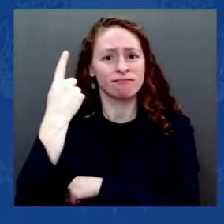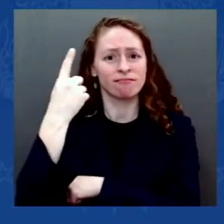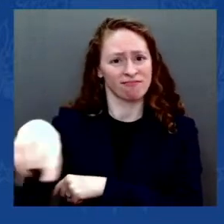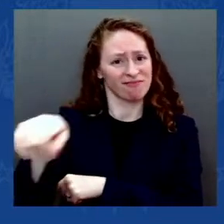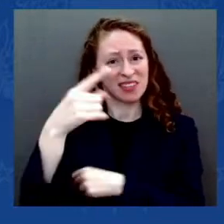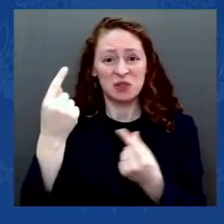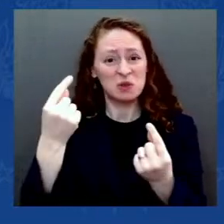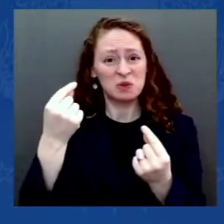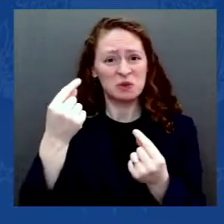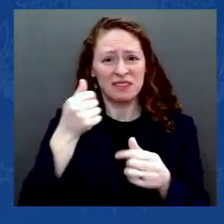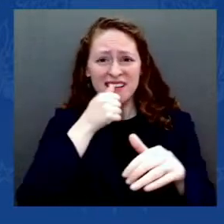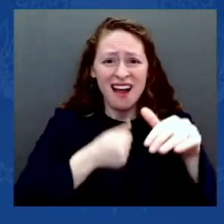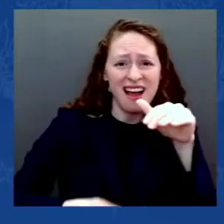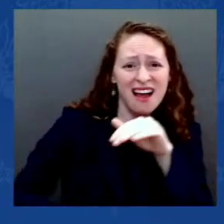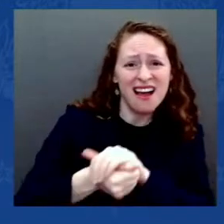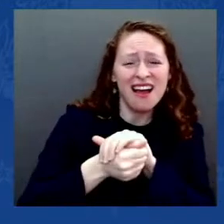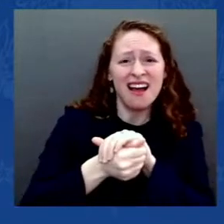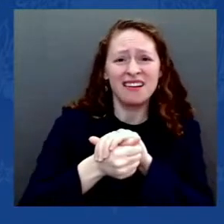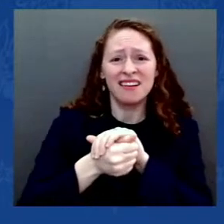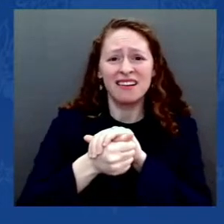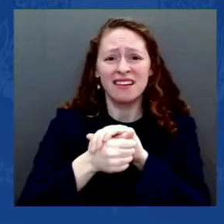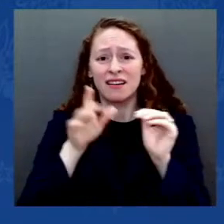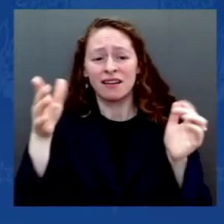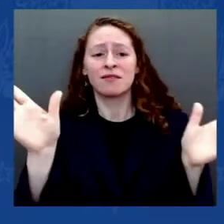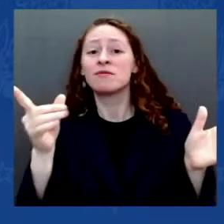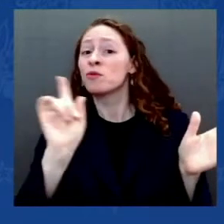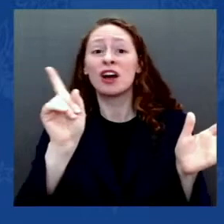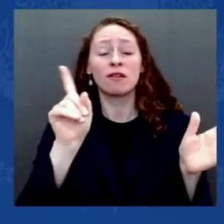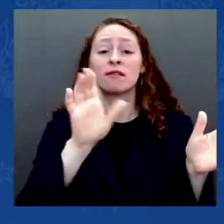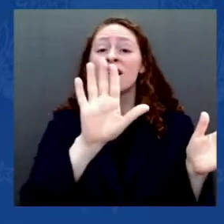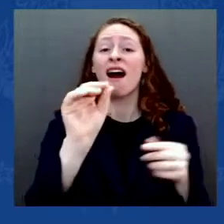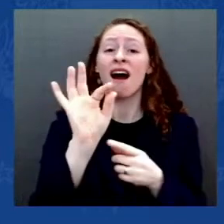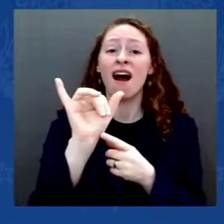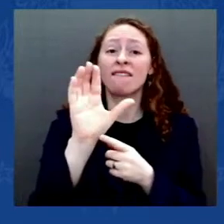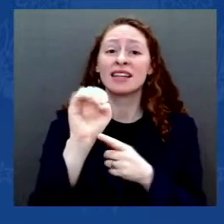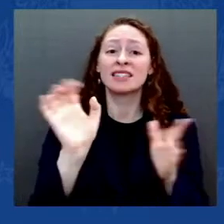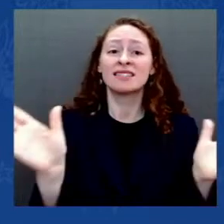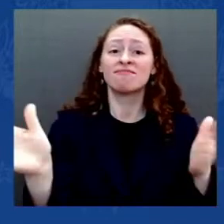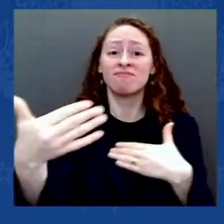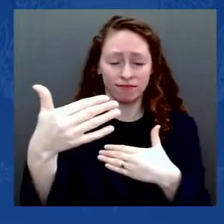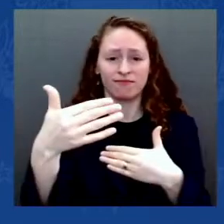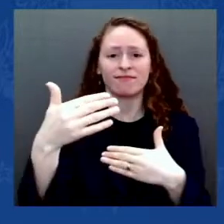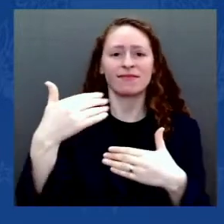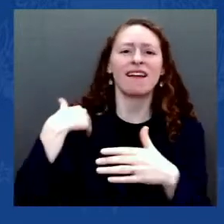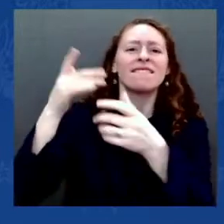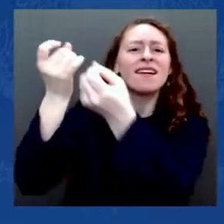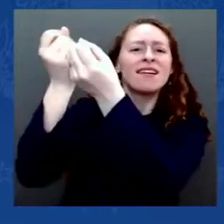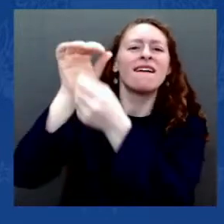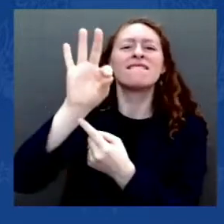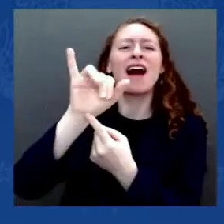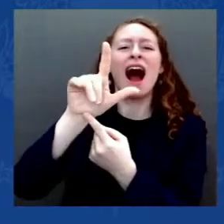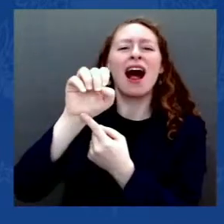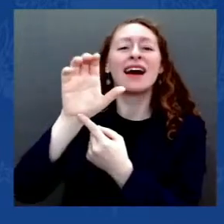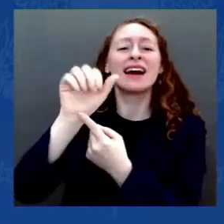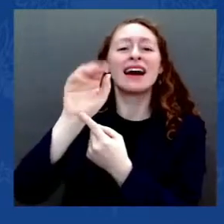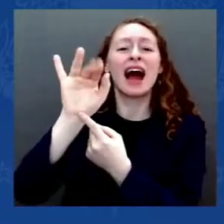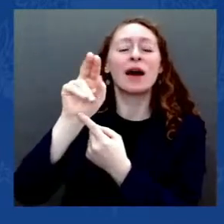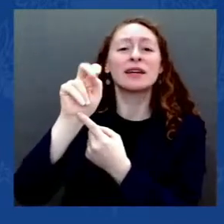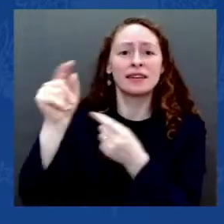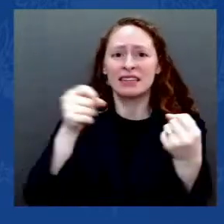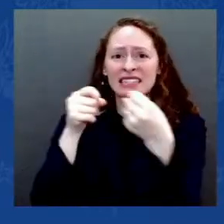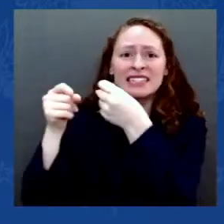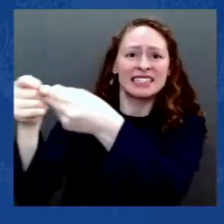What the extremists who roamed these halls targeted was not only